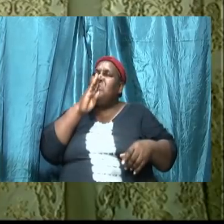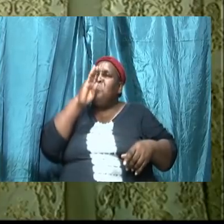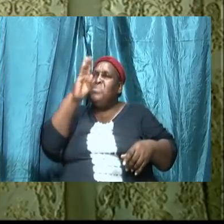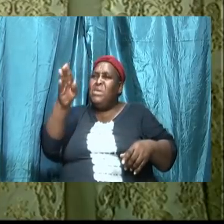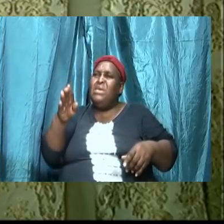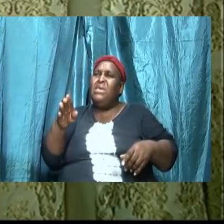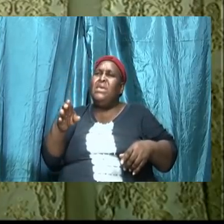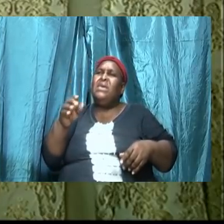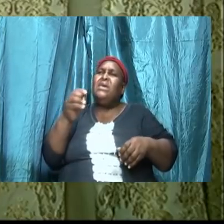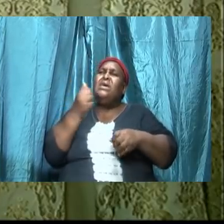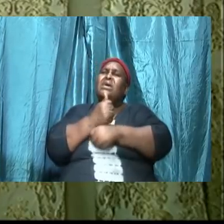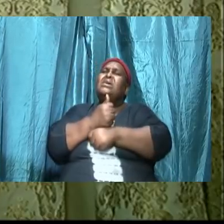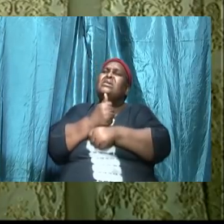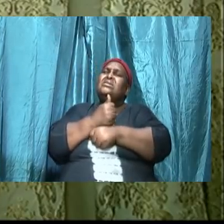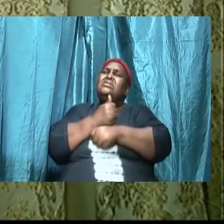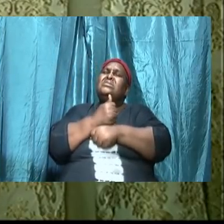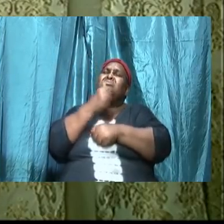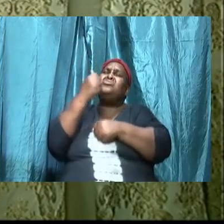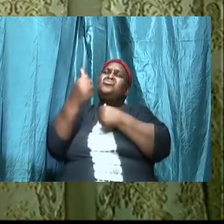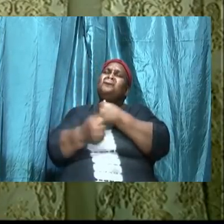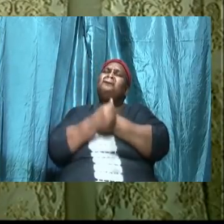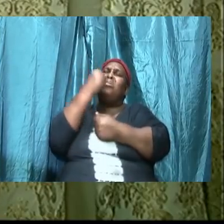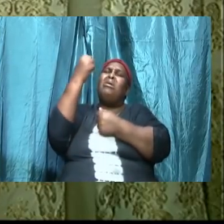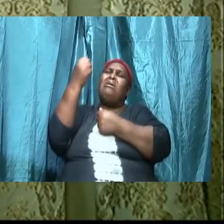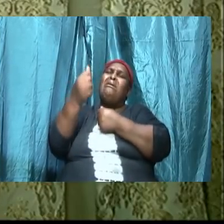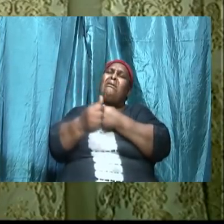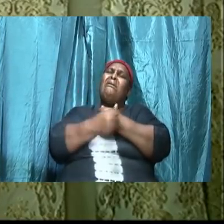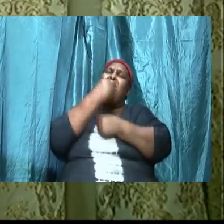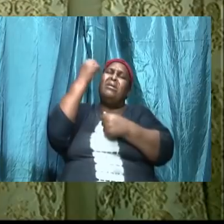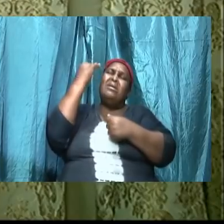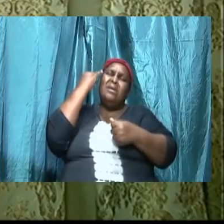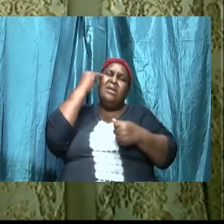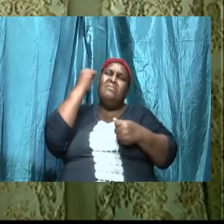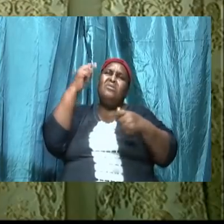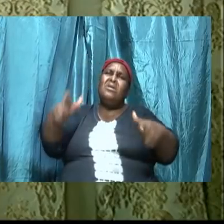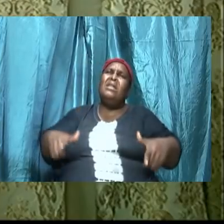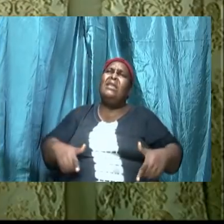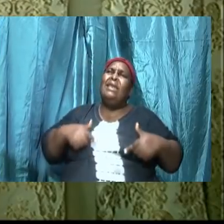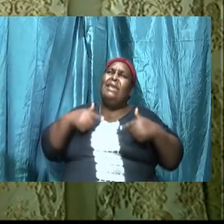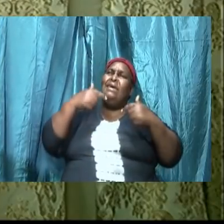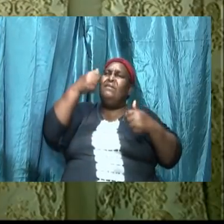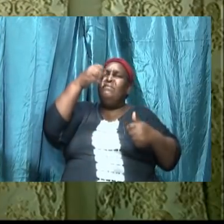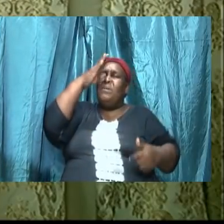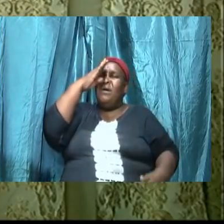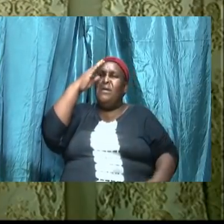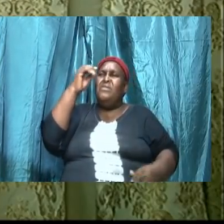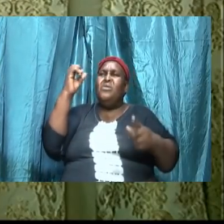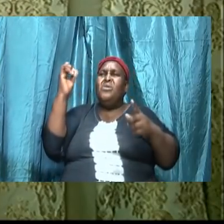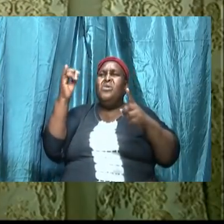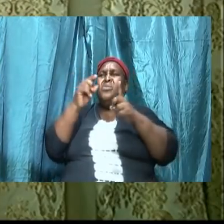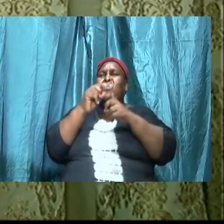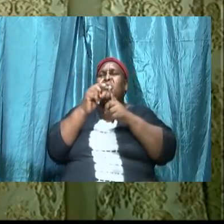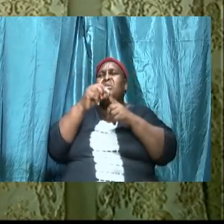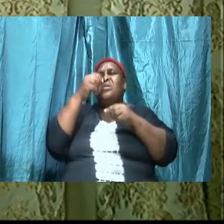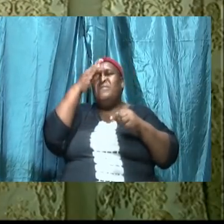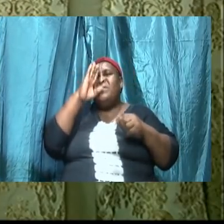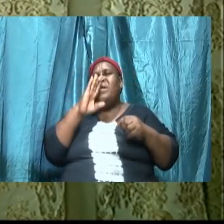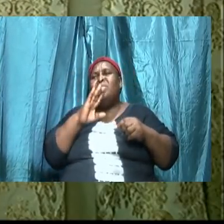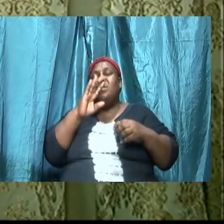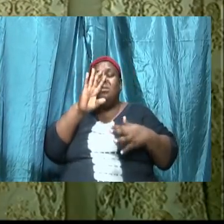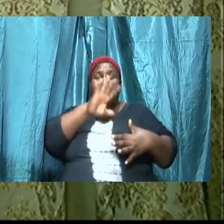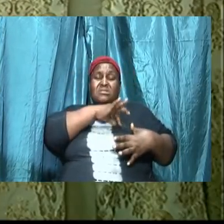we are going to have to recognize that we are in warfare we are in spiritual warfare